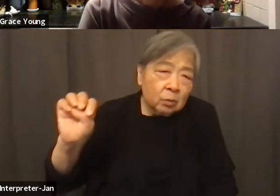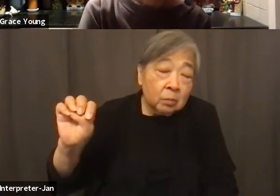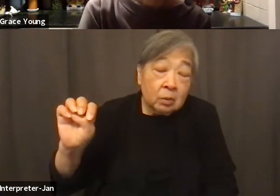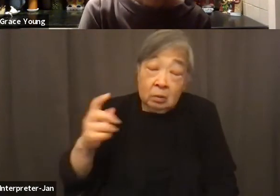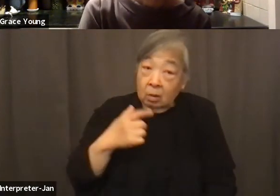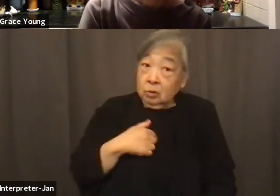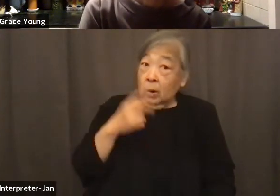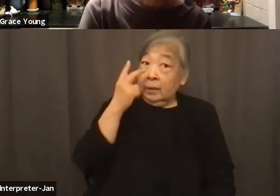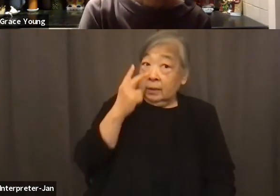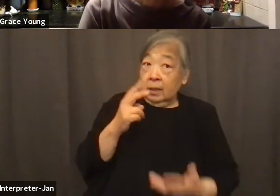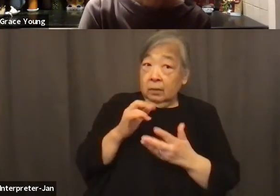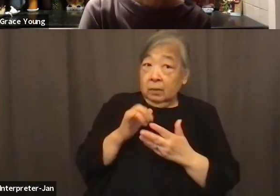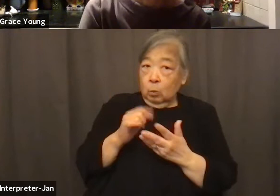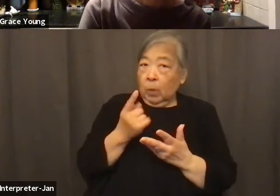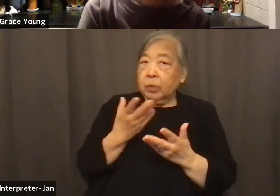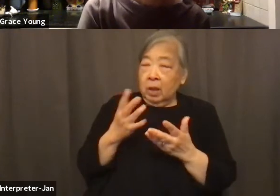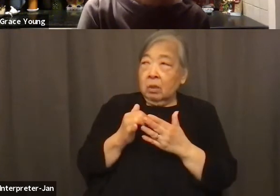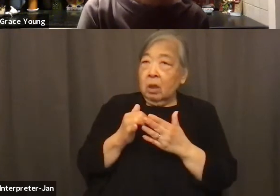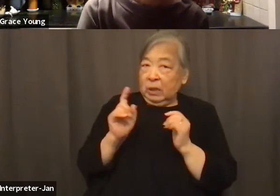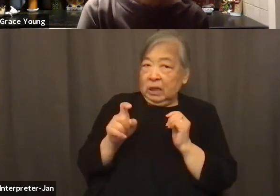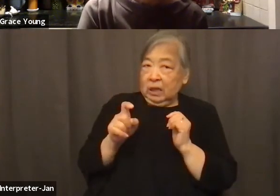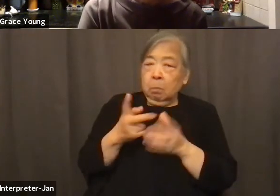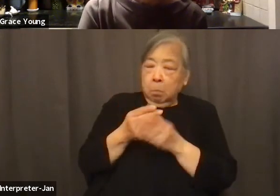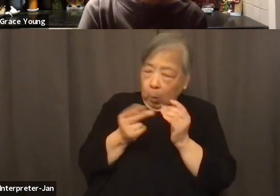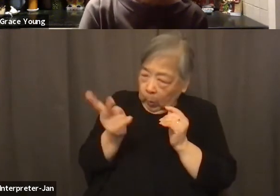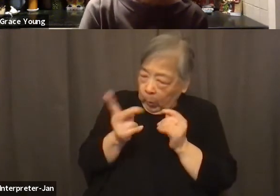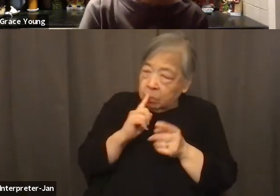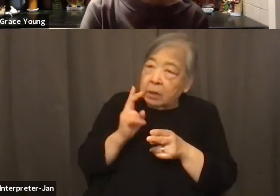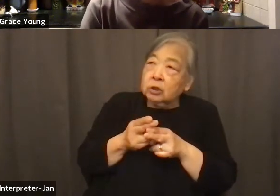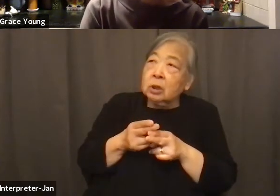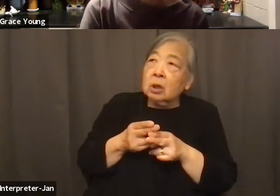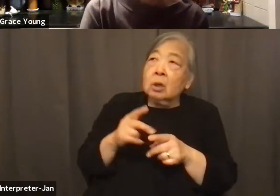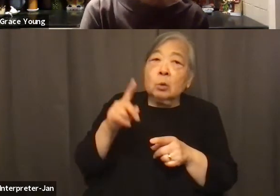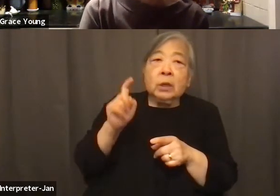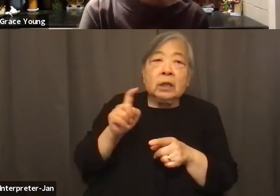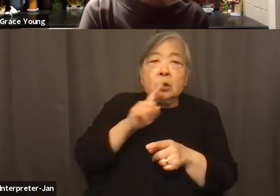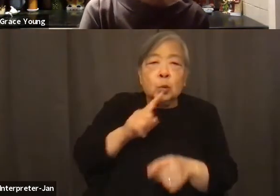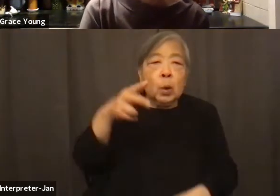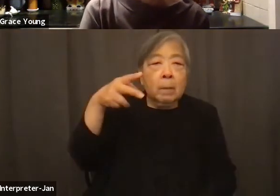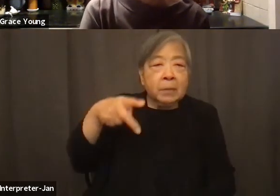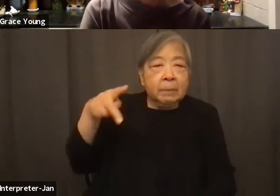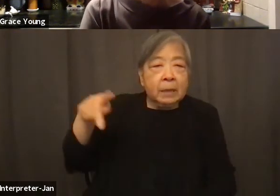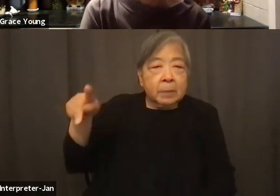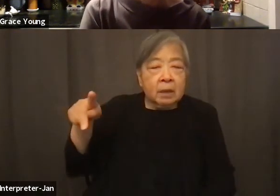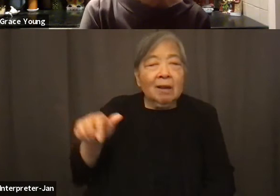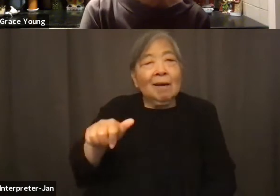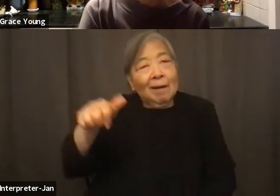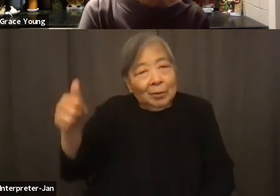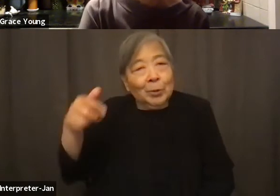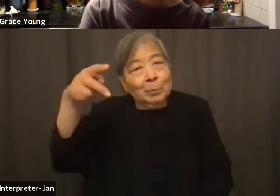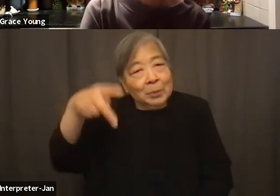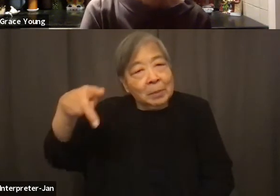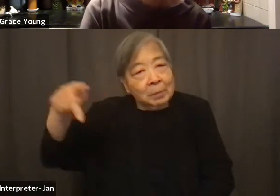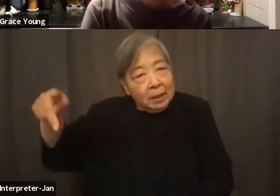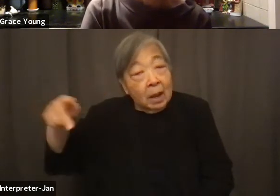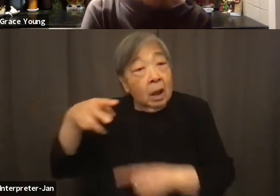the thing that is truly needed, as we mentioned by both of you, is the true PPP, the other PPP, the public-private